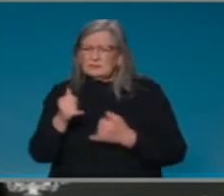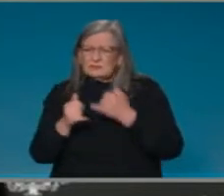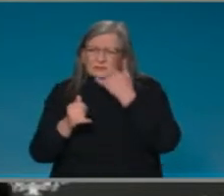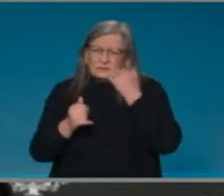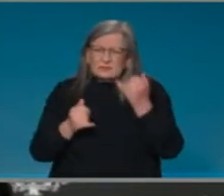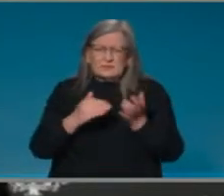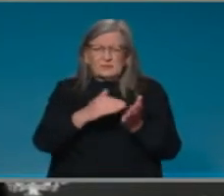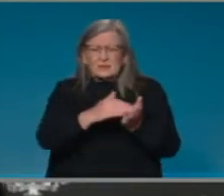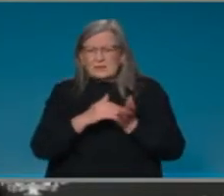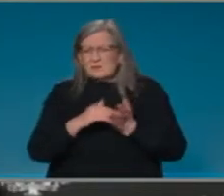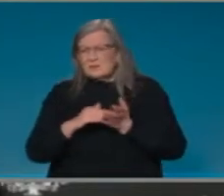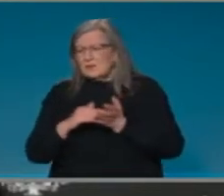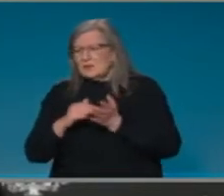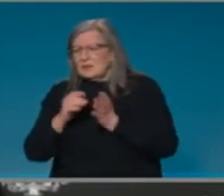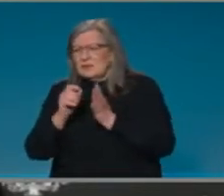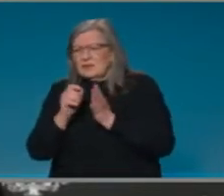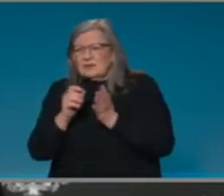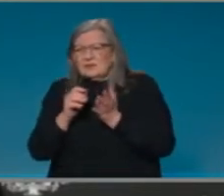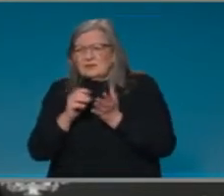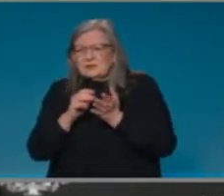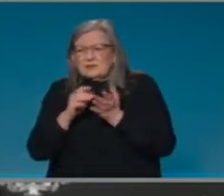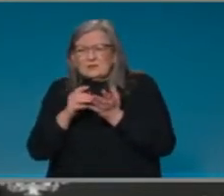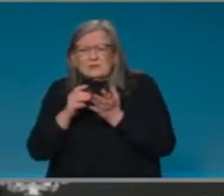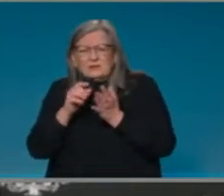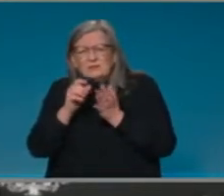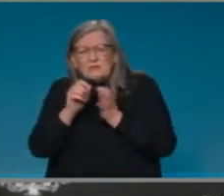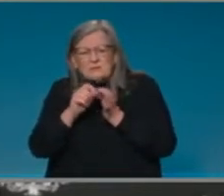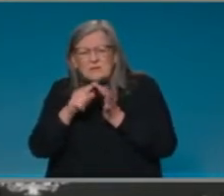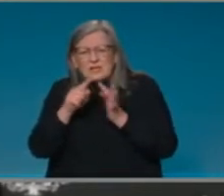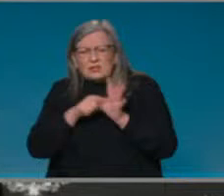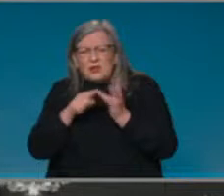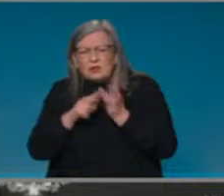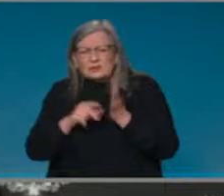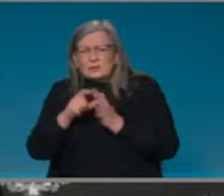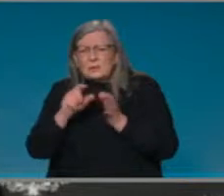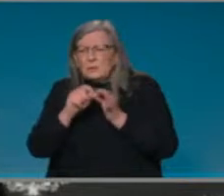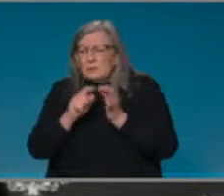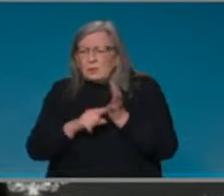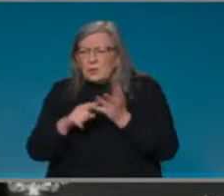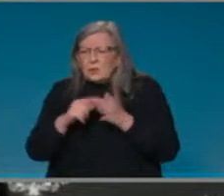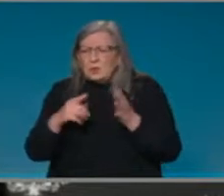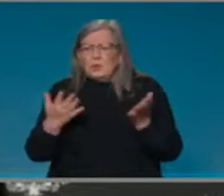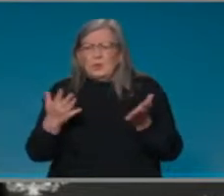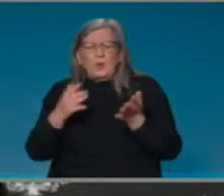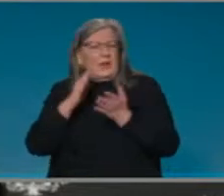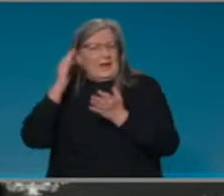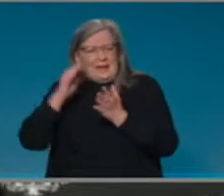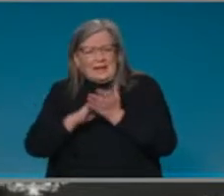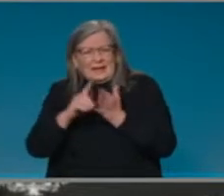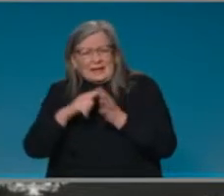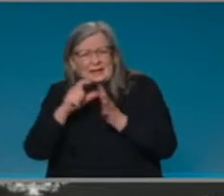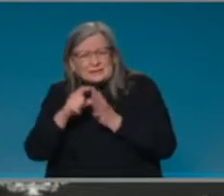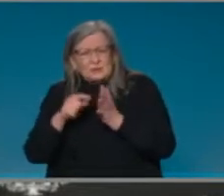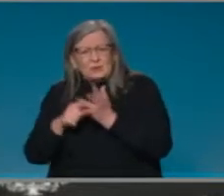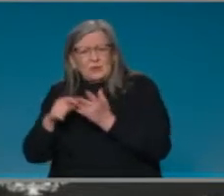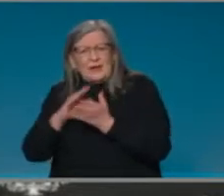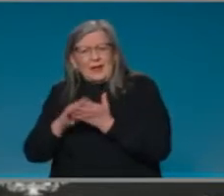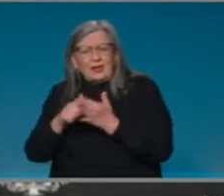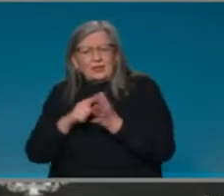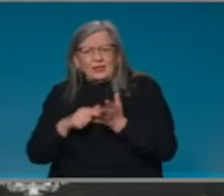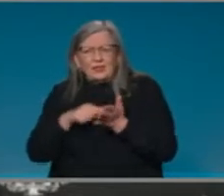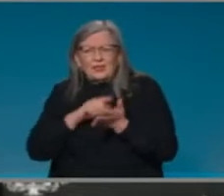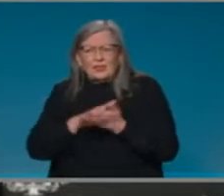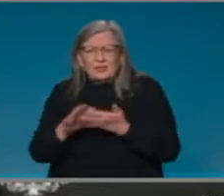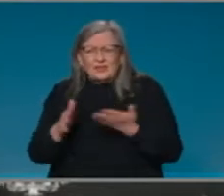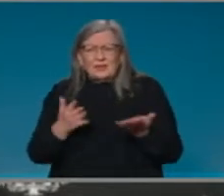hotline opportunities that are there. We have recently provided additional support in Victoria and we'd